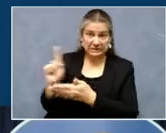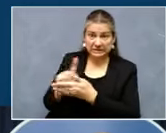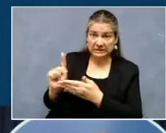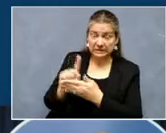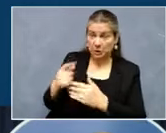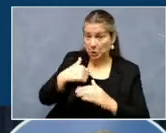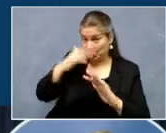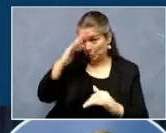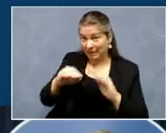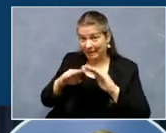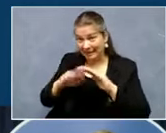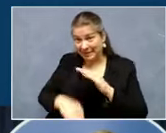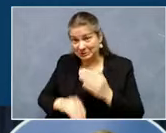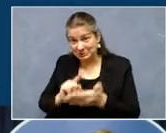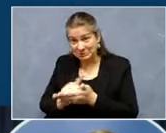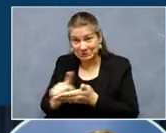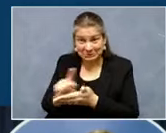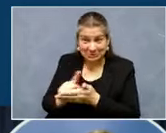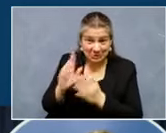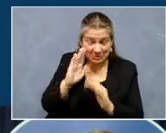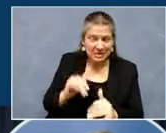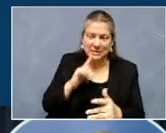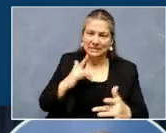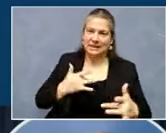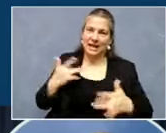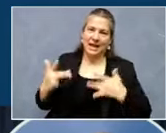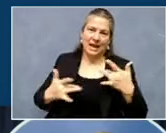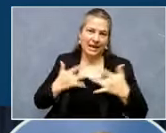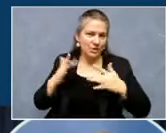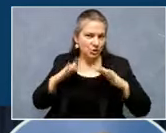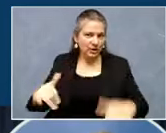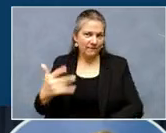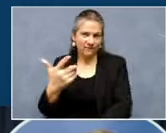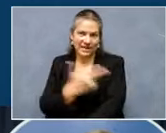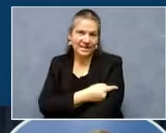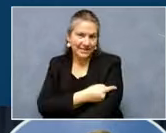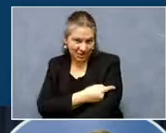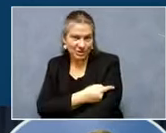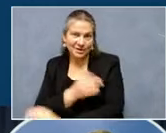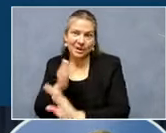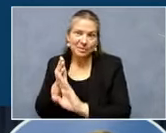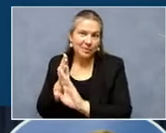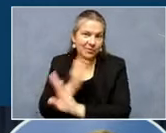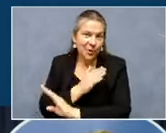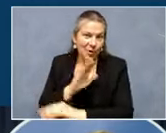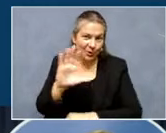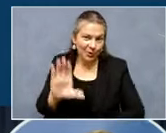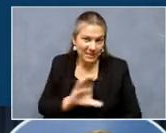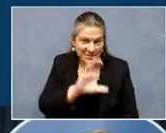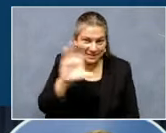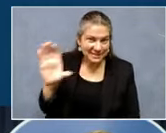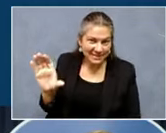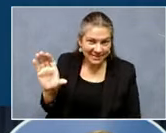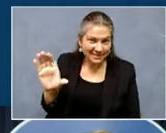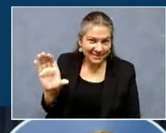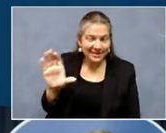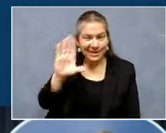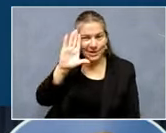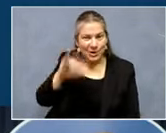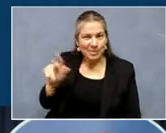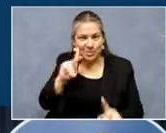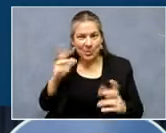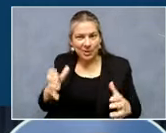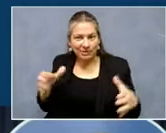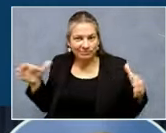really exciting if we could get many of our kids vaccinated, especially before Christmas, when I know people want to get together like they